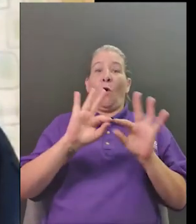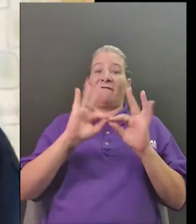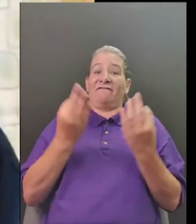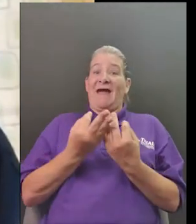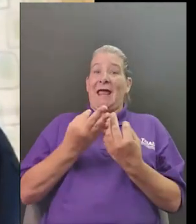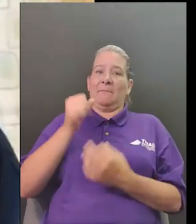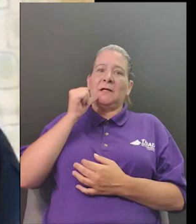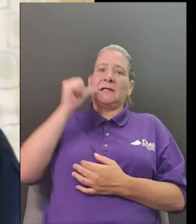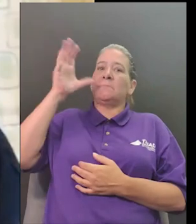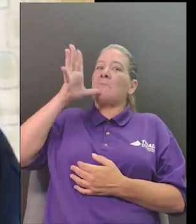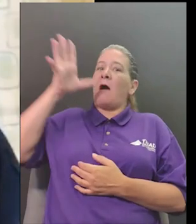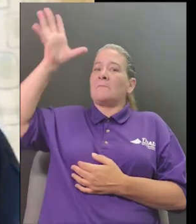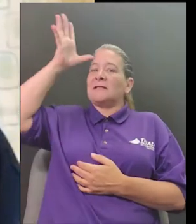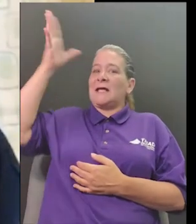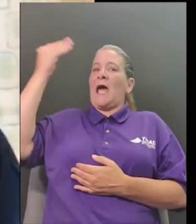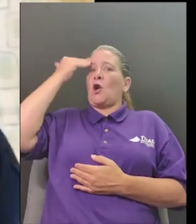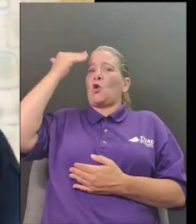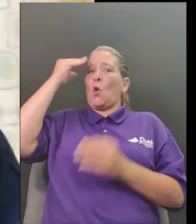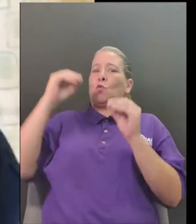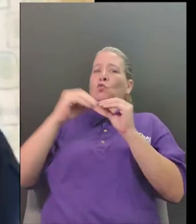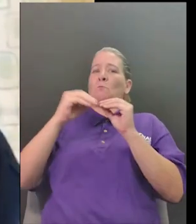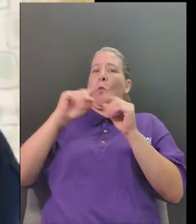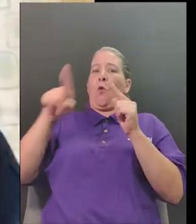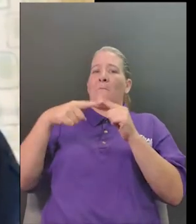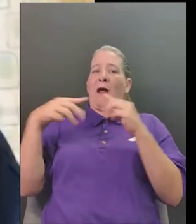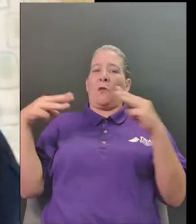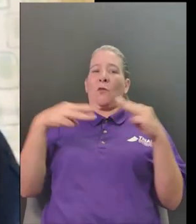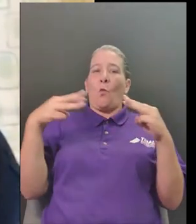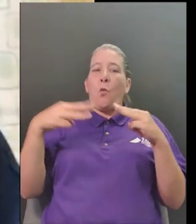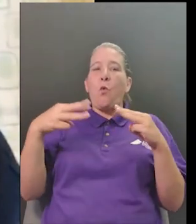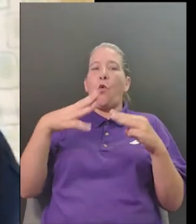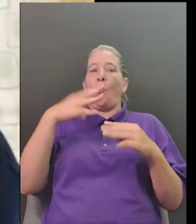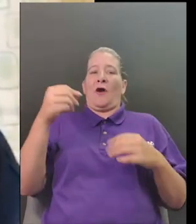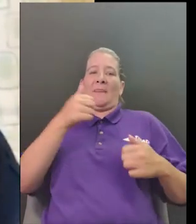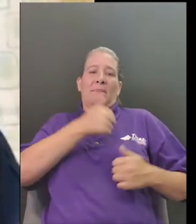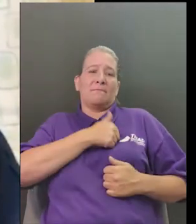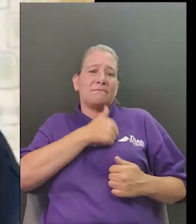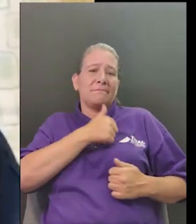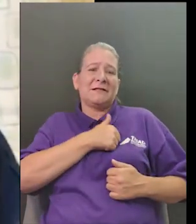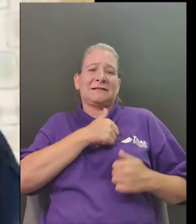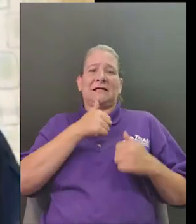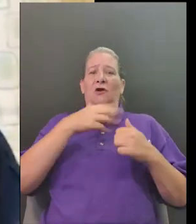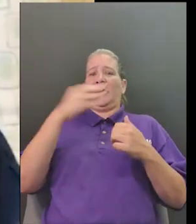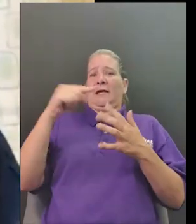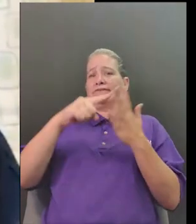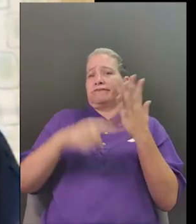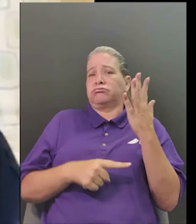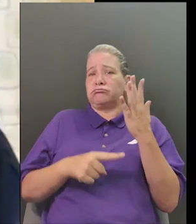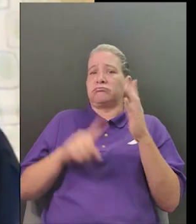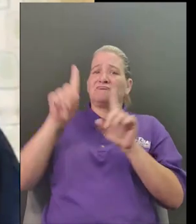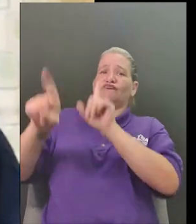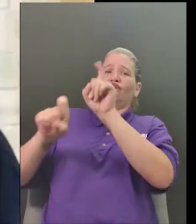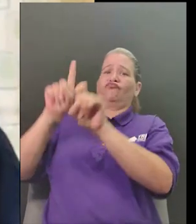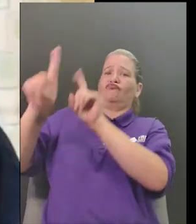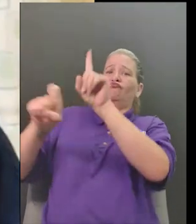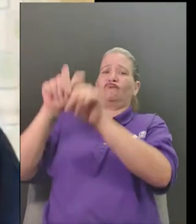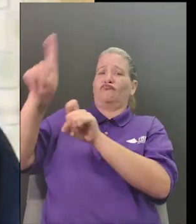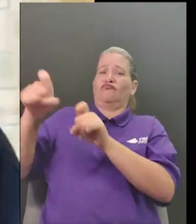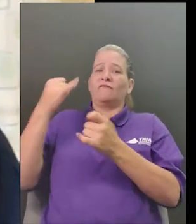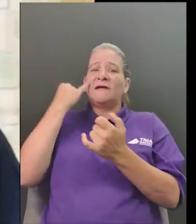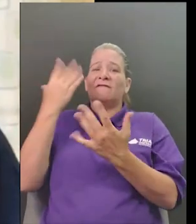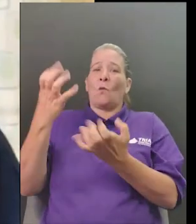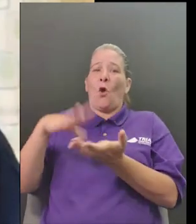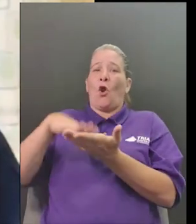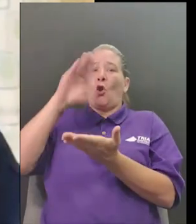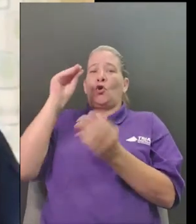if you enjoyed yourself please go to our event break page and check out some of our other activities um our